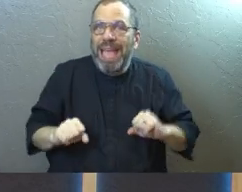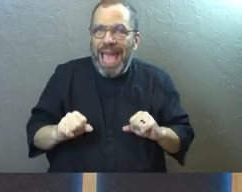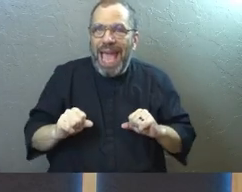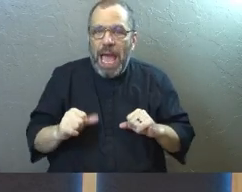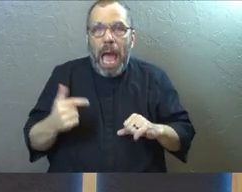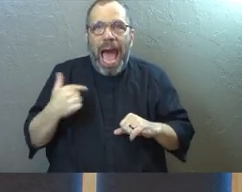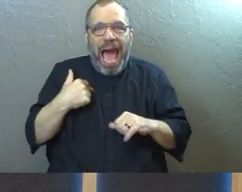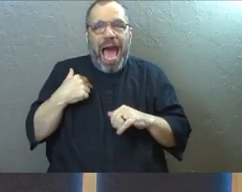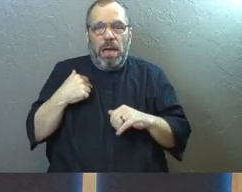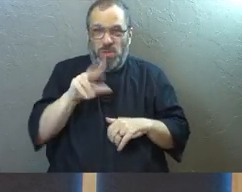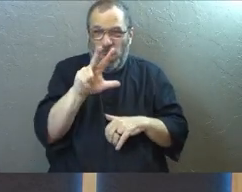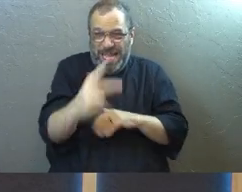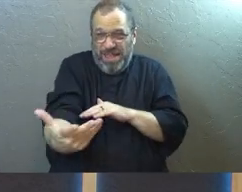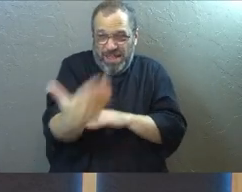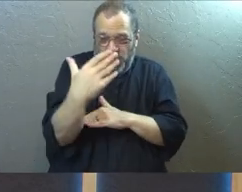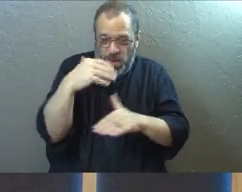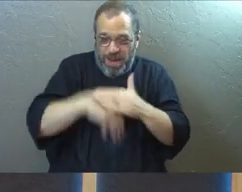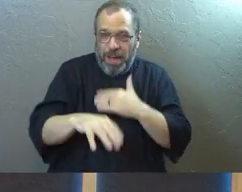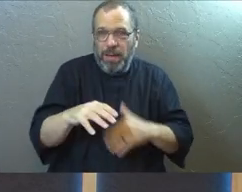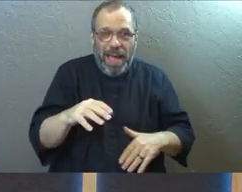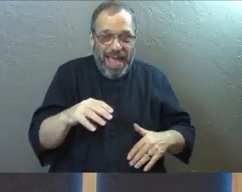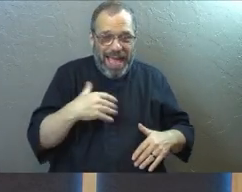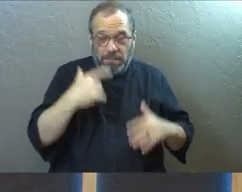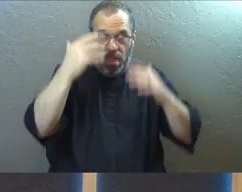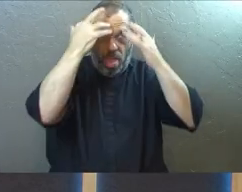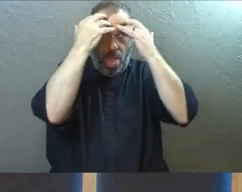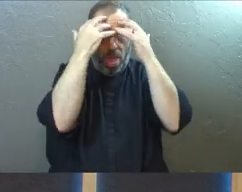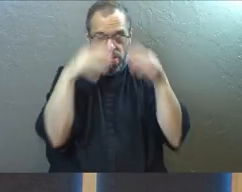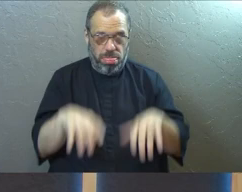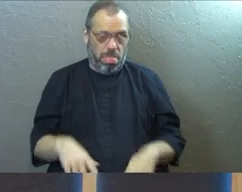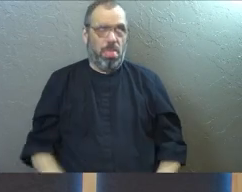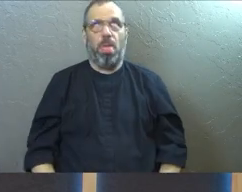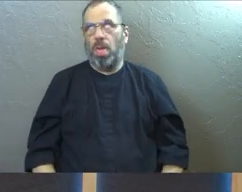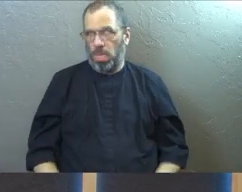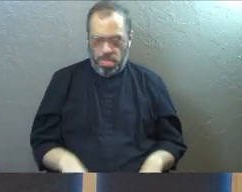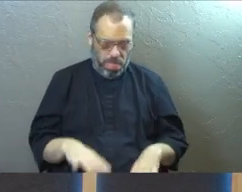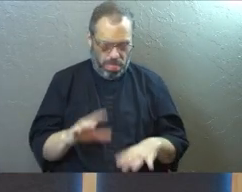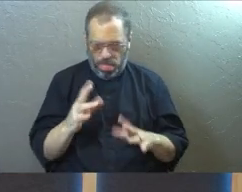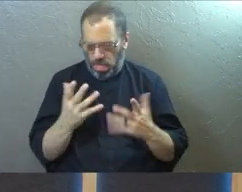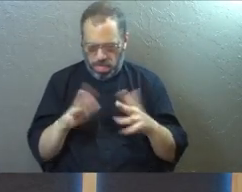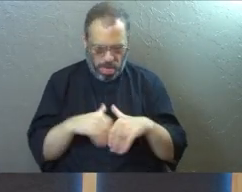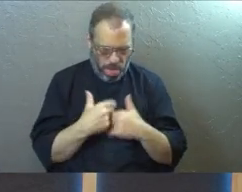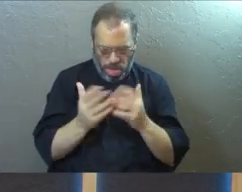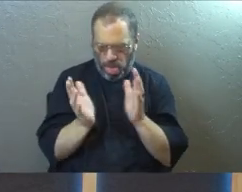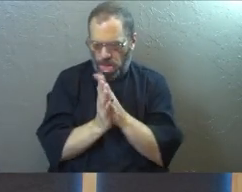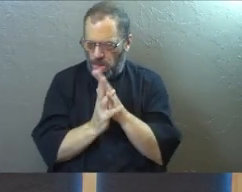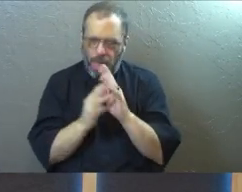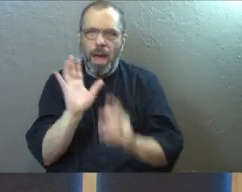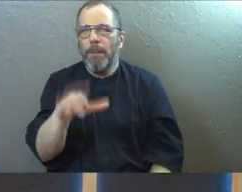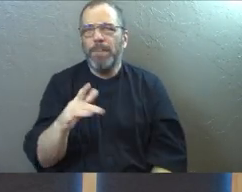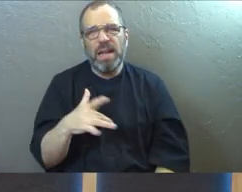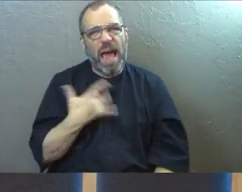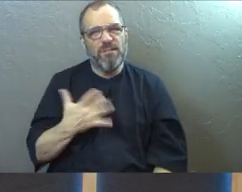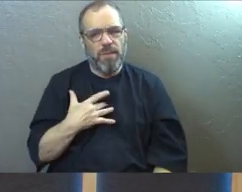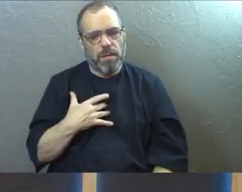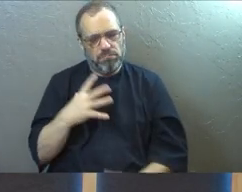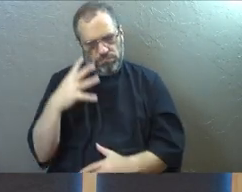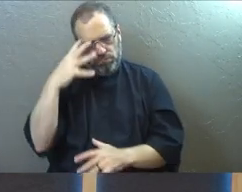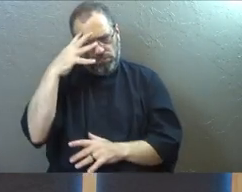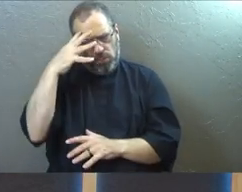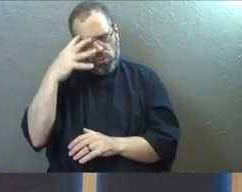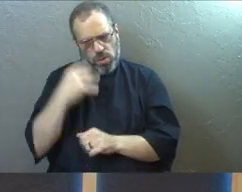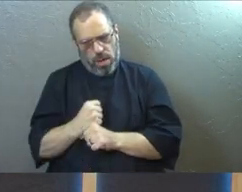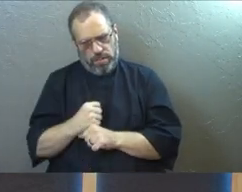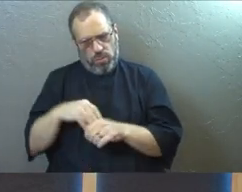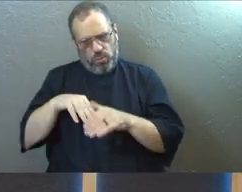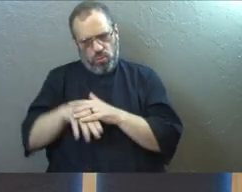can be the person that walks in at three in the morning, and I don't even have my thoughts fully put together. I don't even know how I'm going to say this, but I feel the confidence to